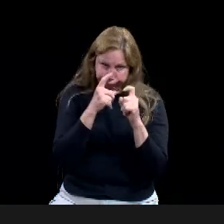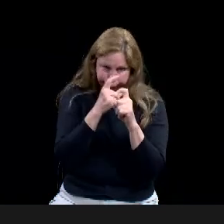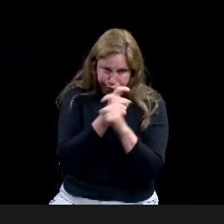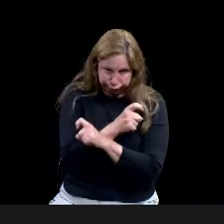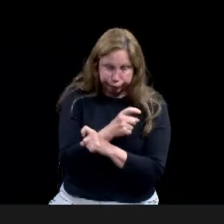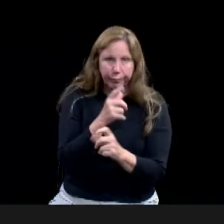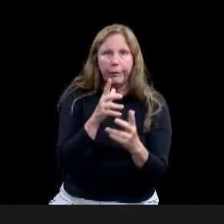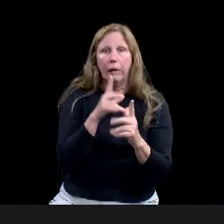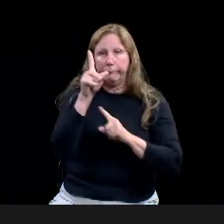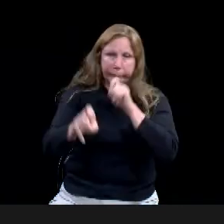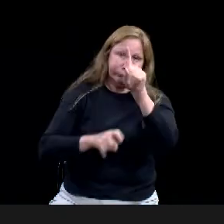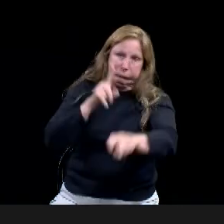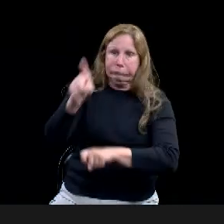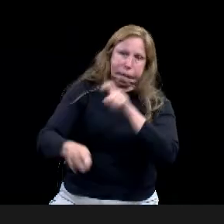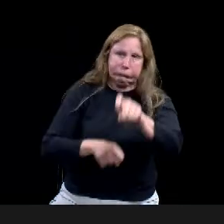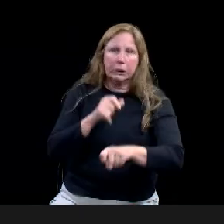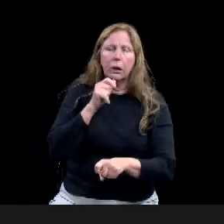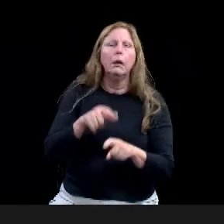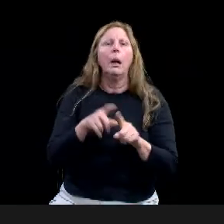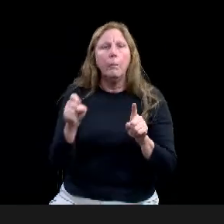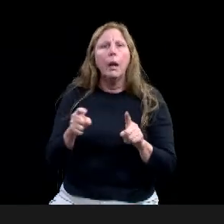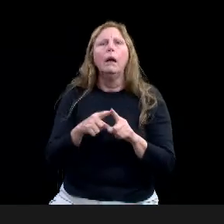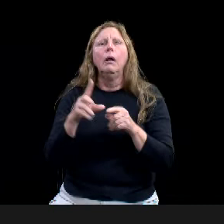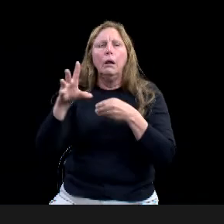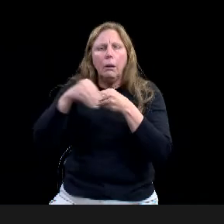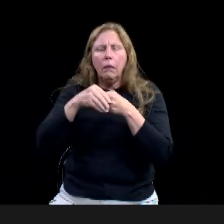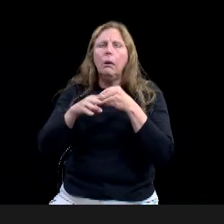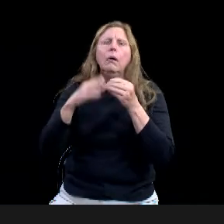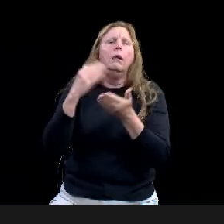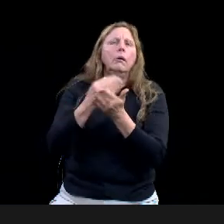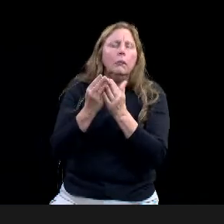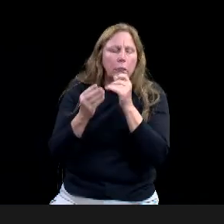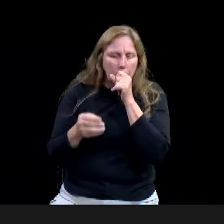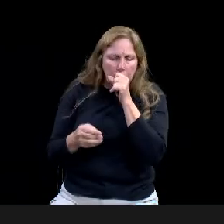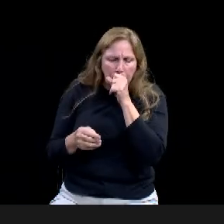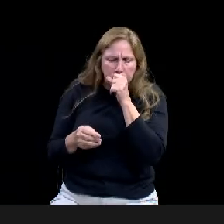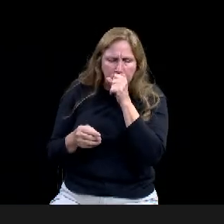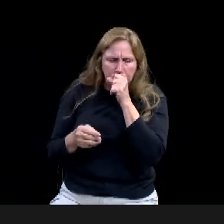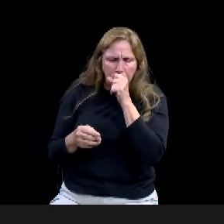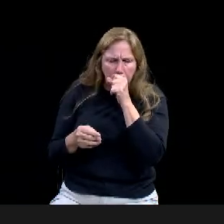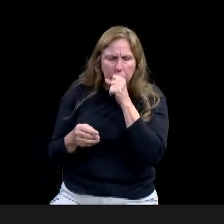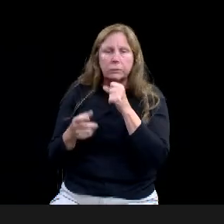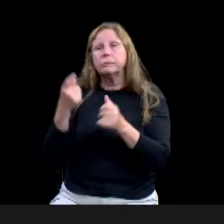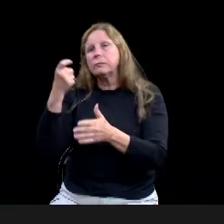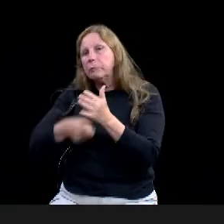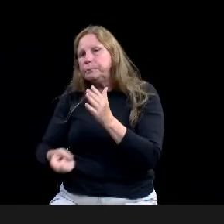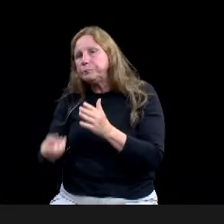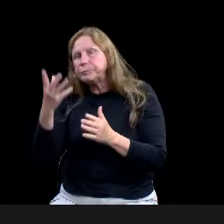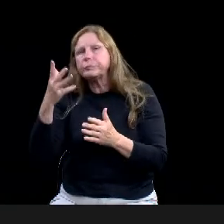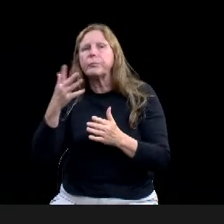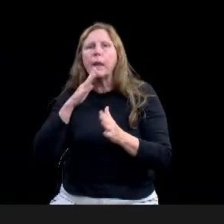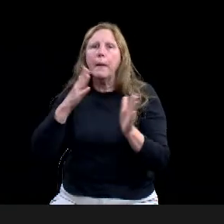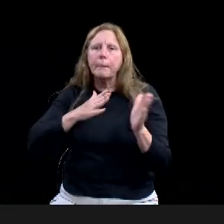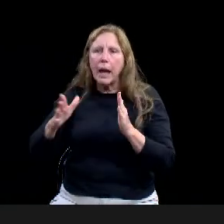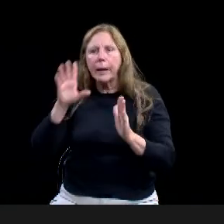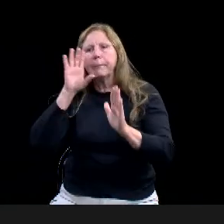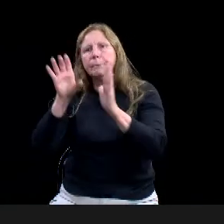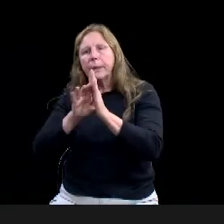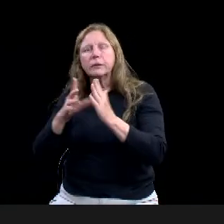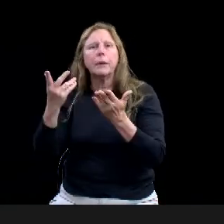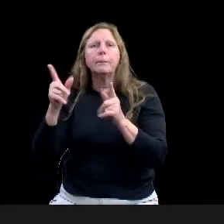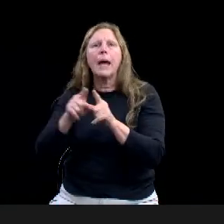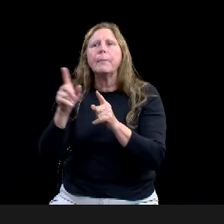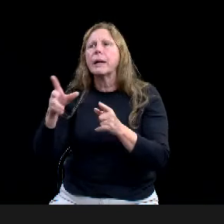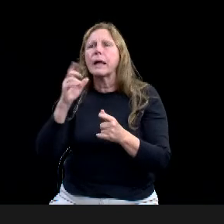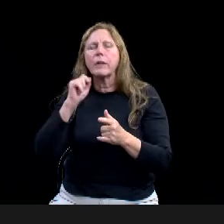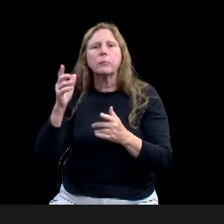landscape plan. If they're wanting to do some sort of a bed or something like that, there need to be some attachments that go with it, um, that show that it's